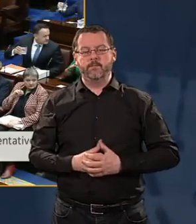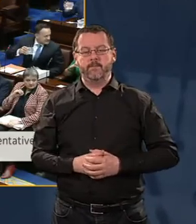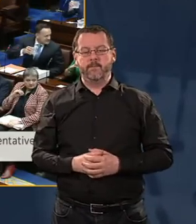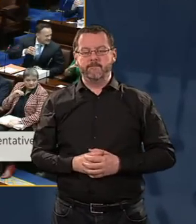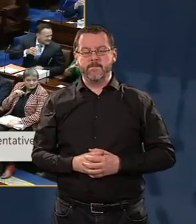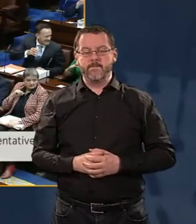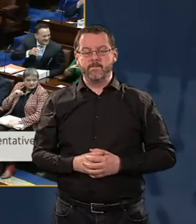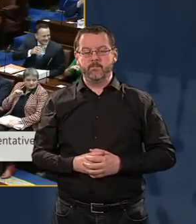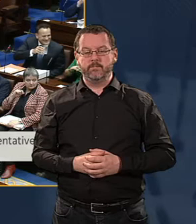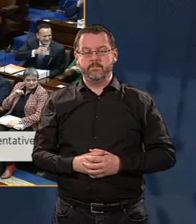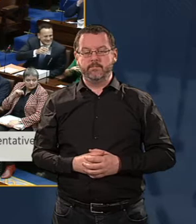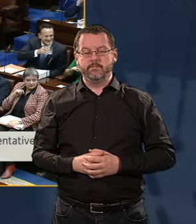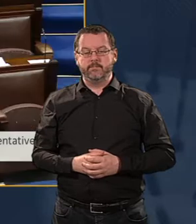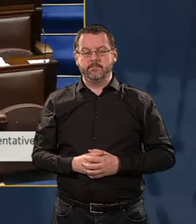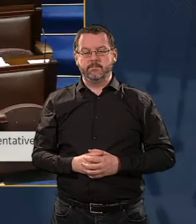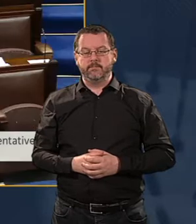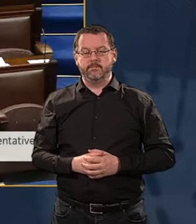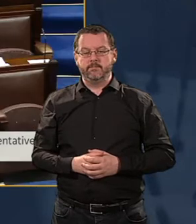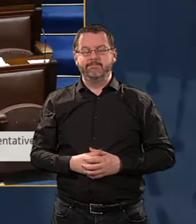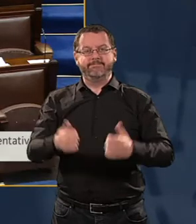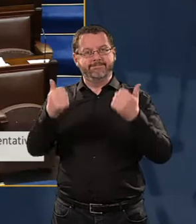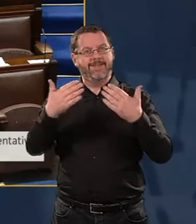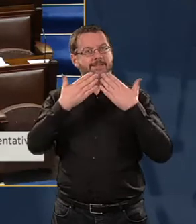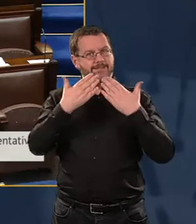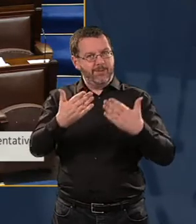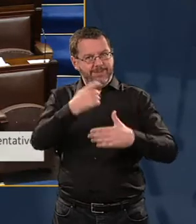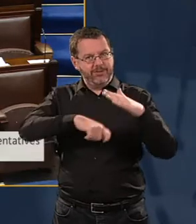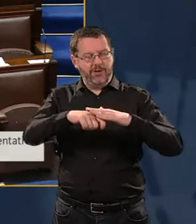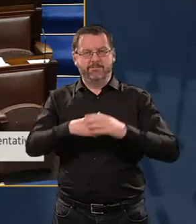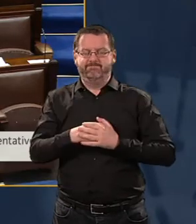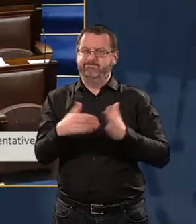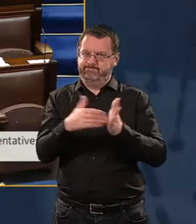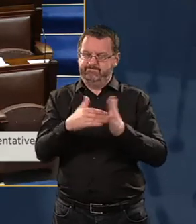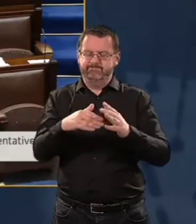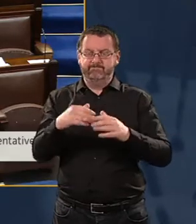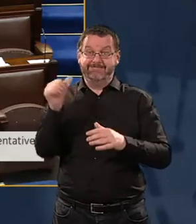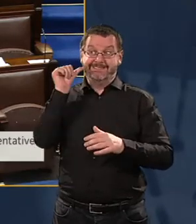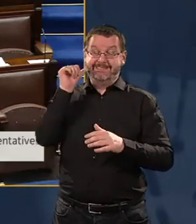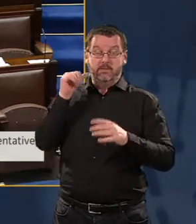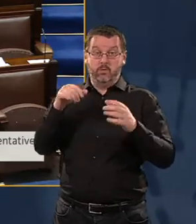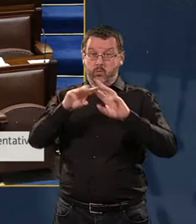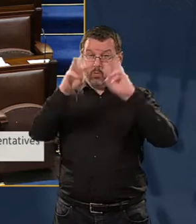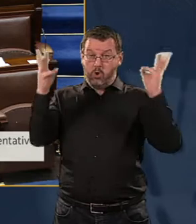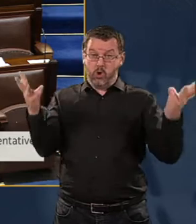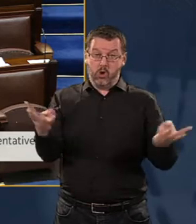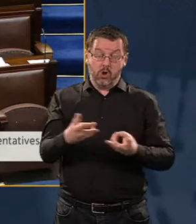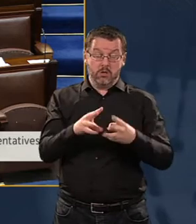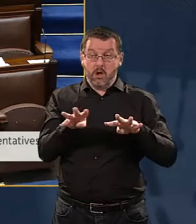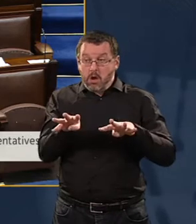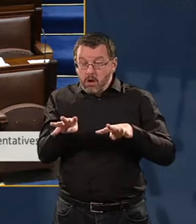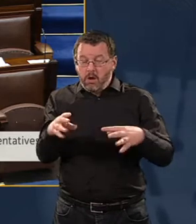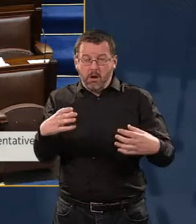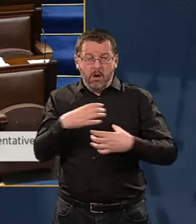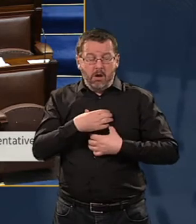world looked on with horror at the inferno at Notre